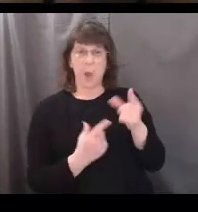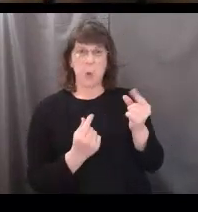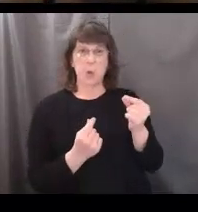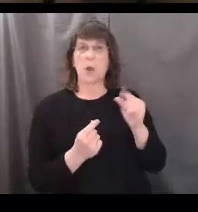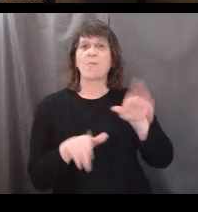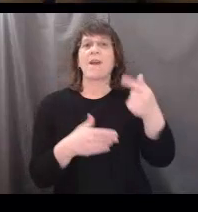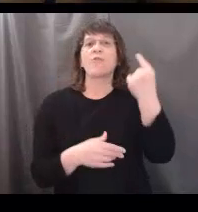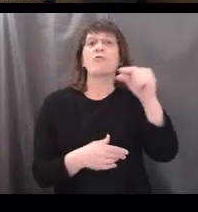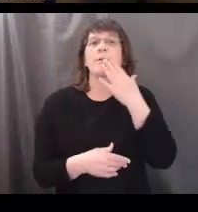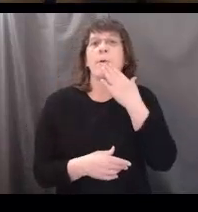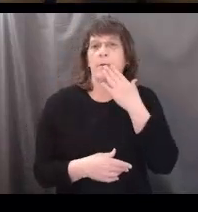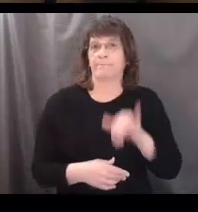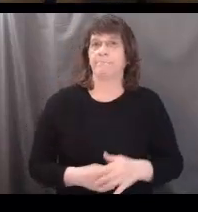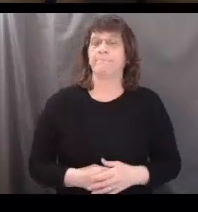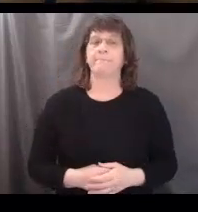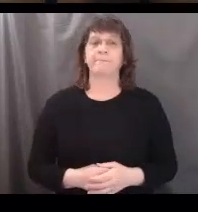plants their green color.